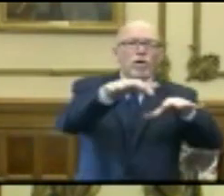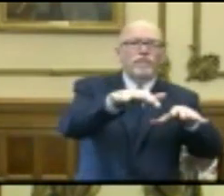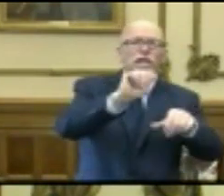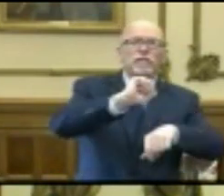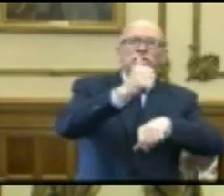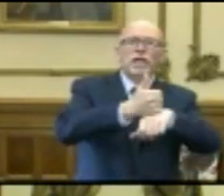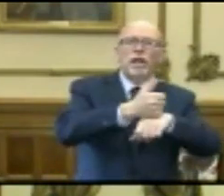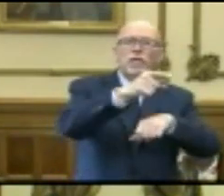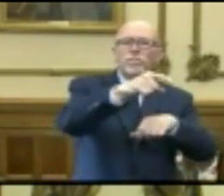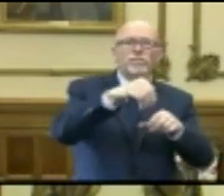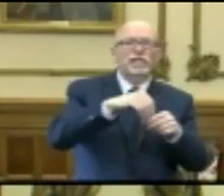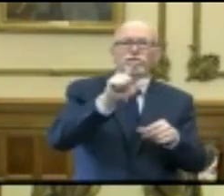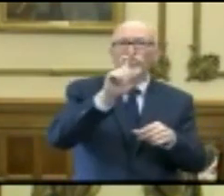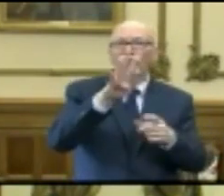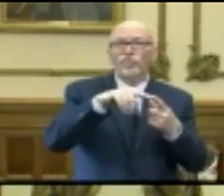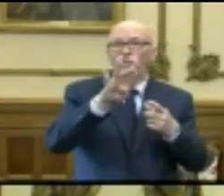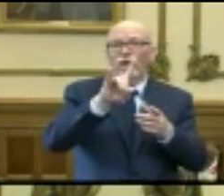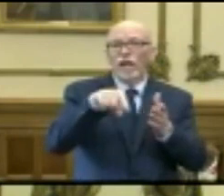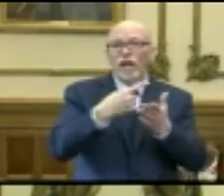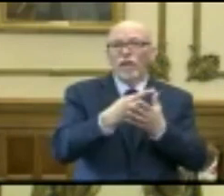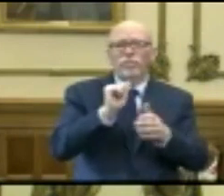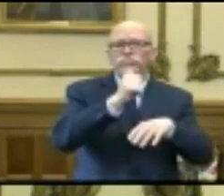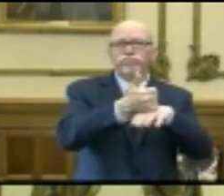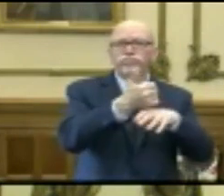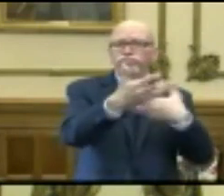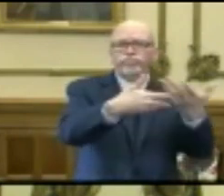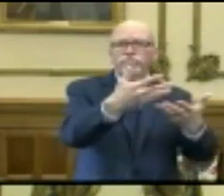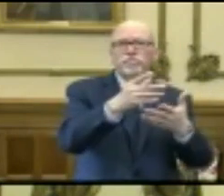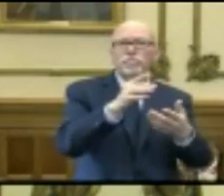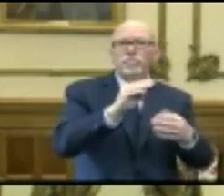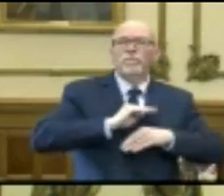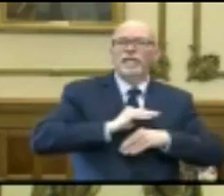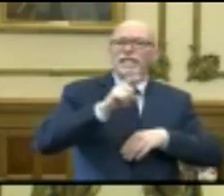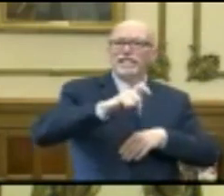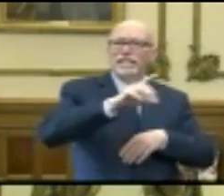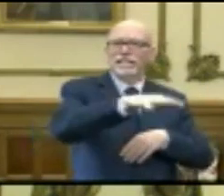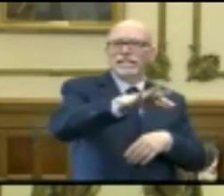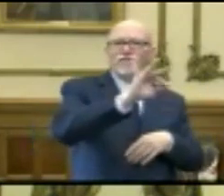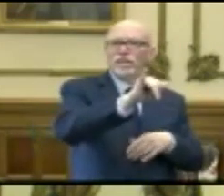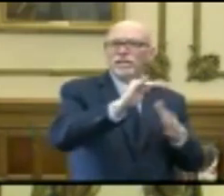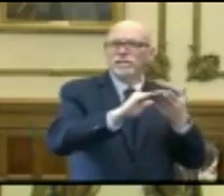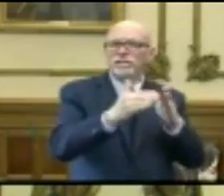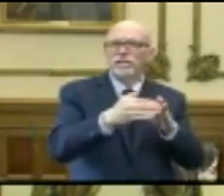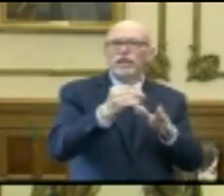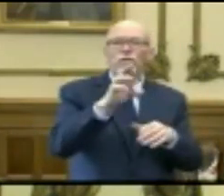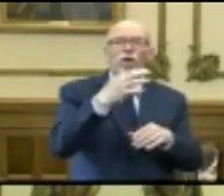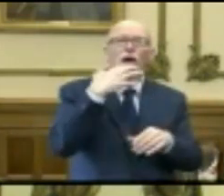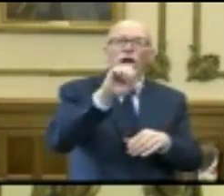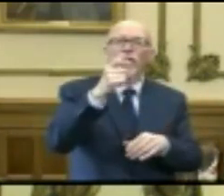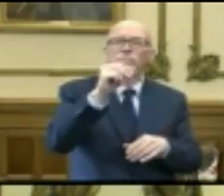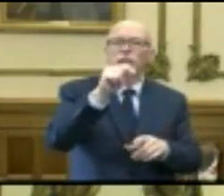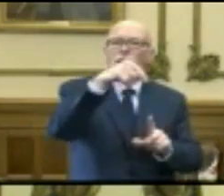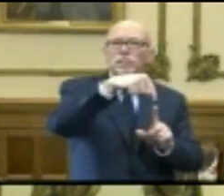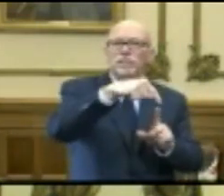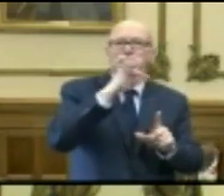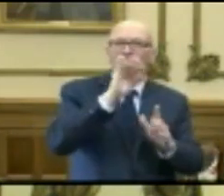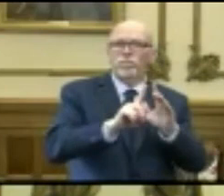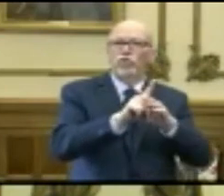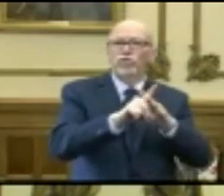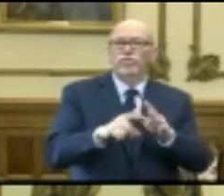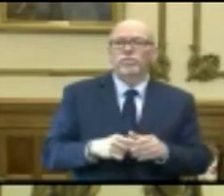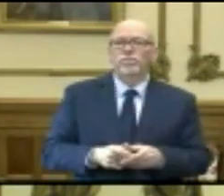capacity within 24 to 48 hours to meet the need of a city or a hotspot as it emerges.